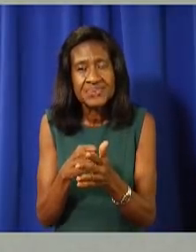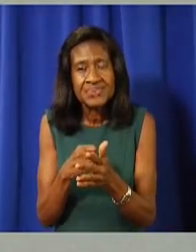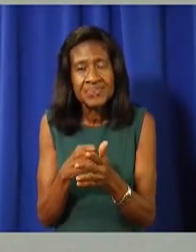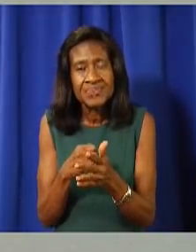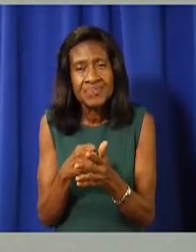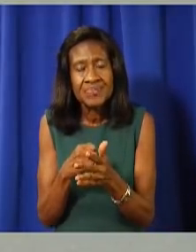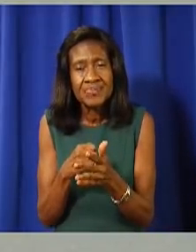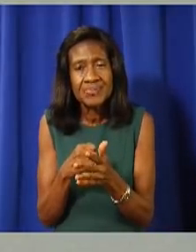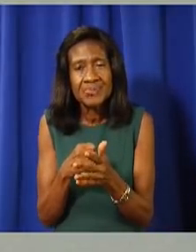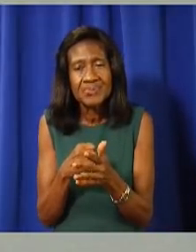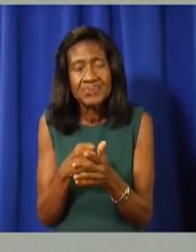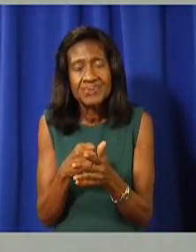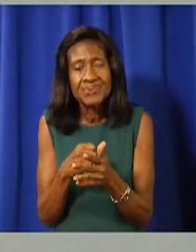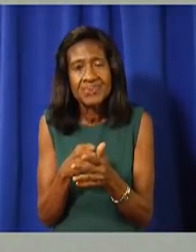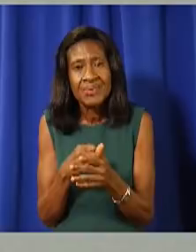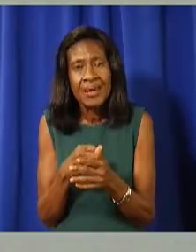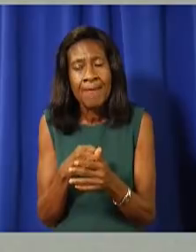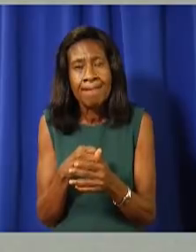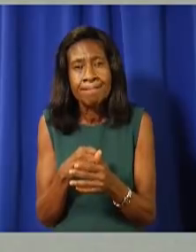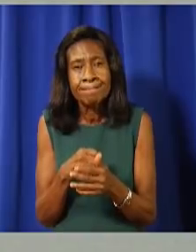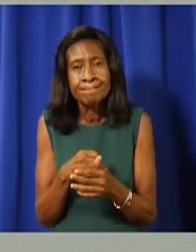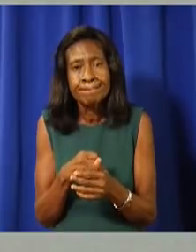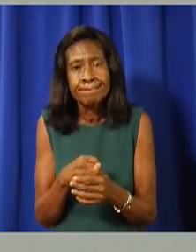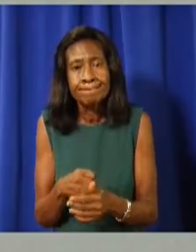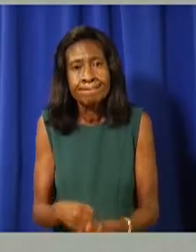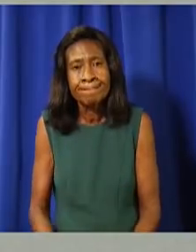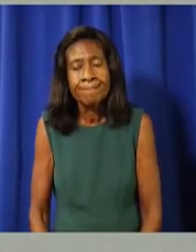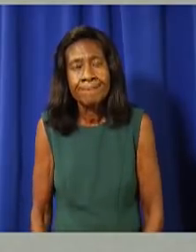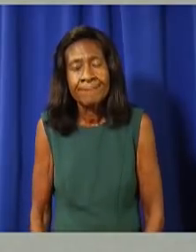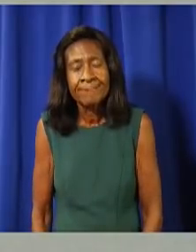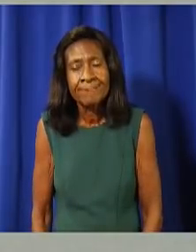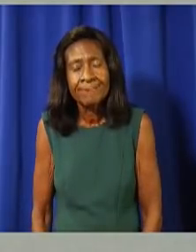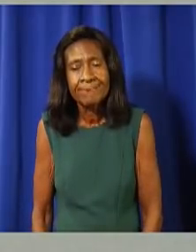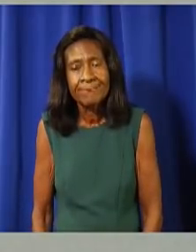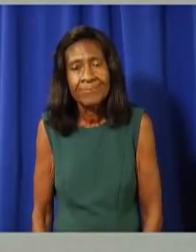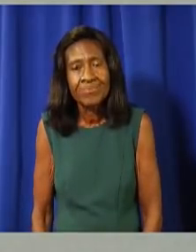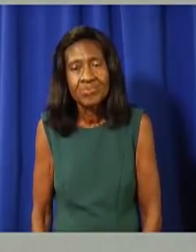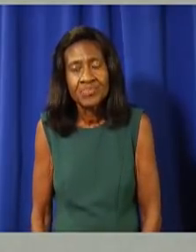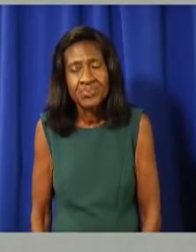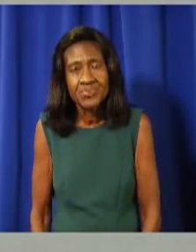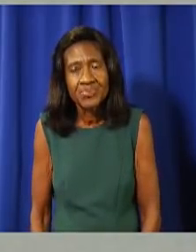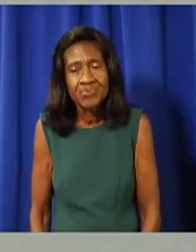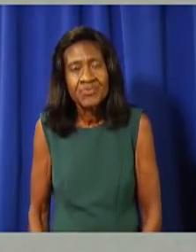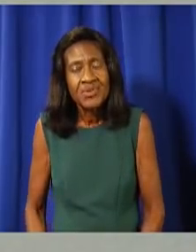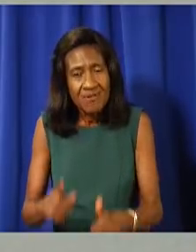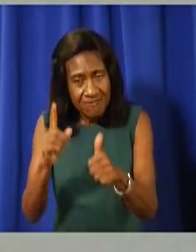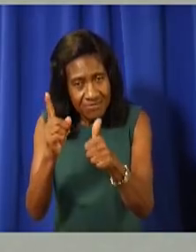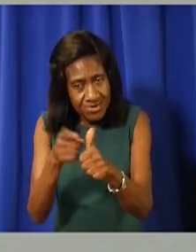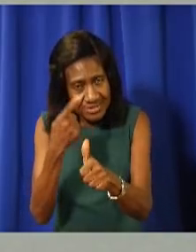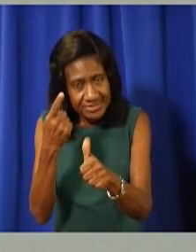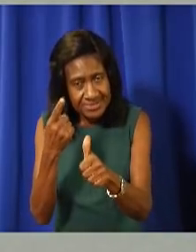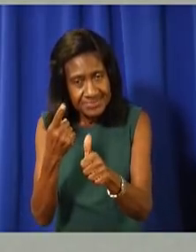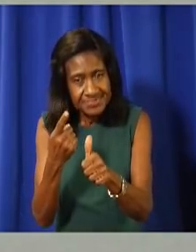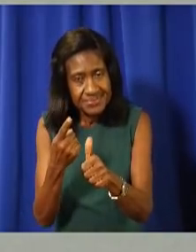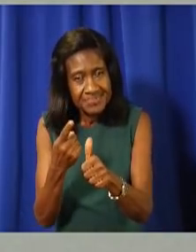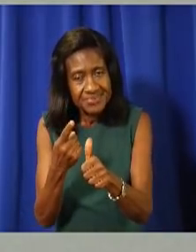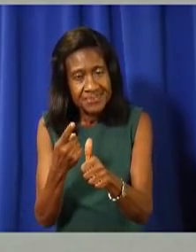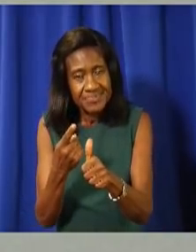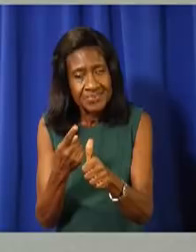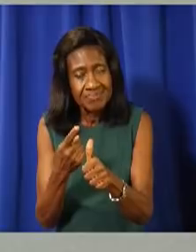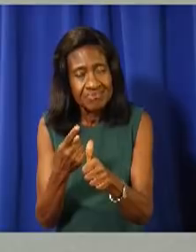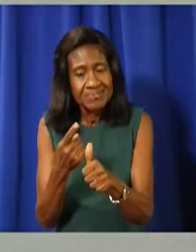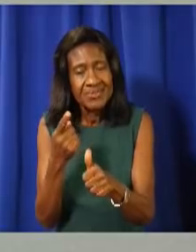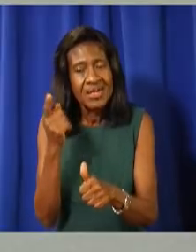protracted than I originally anticipated. Um, to be honest, I, I originally, I think the, I originally thought